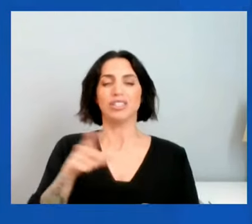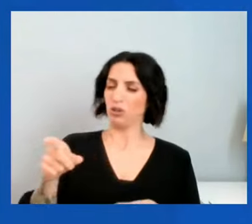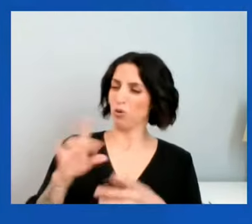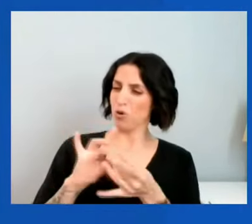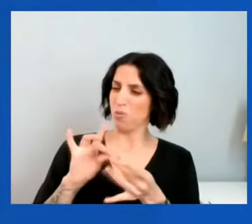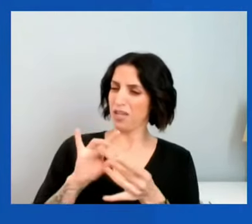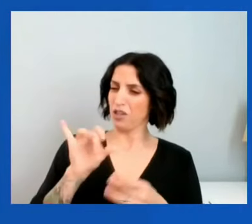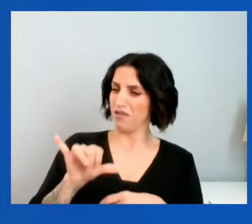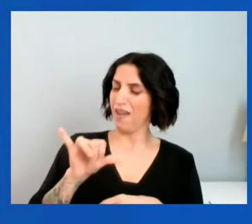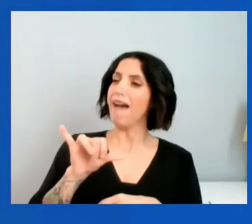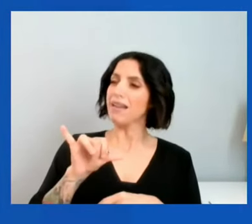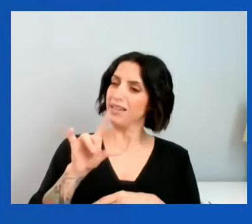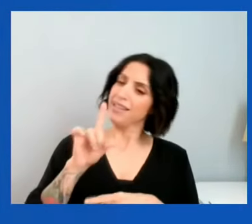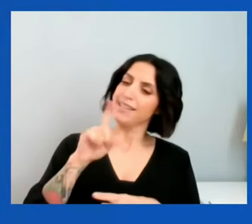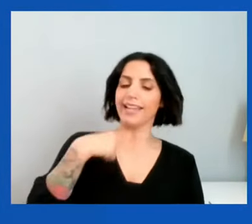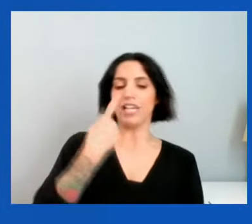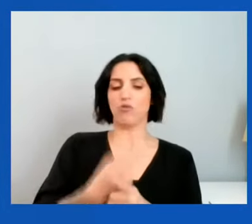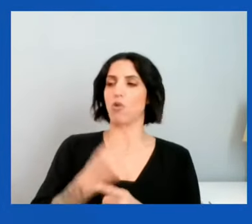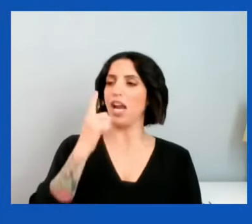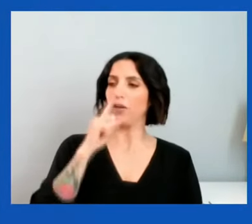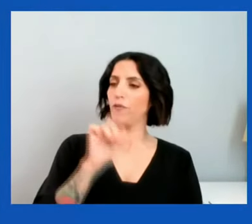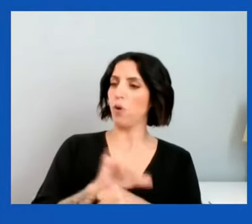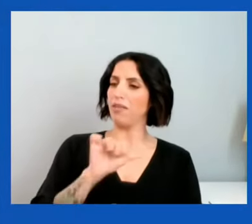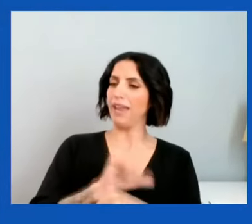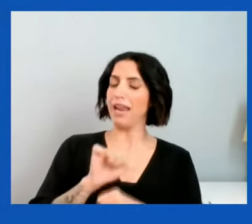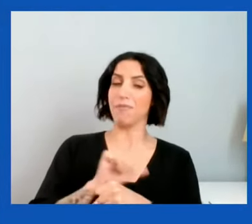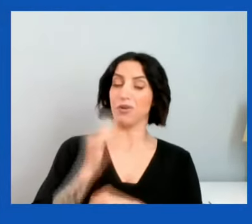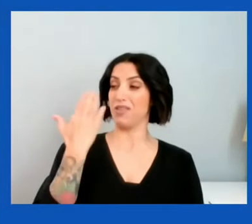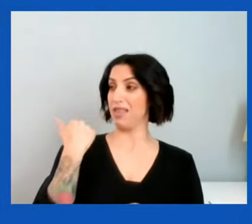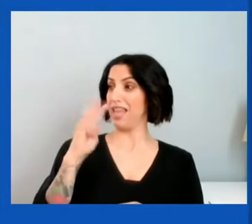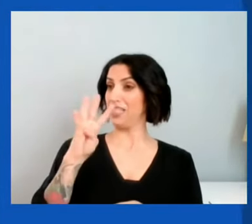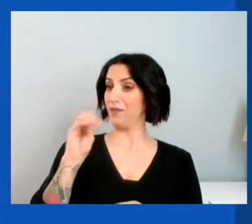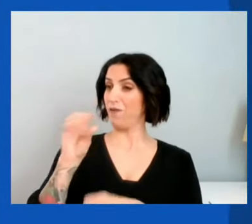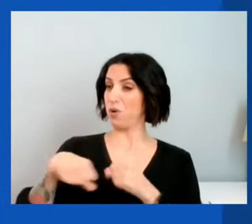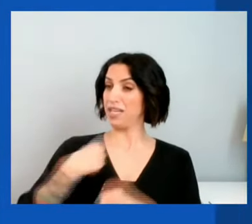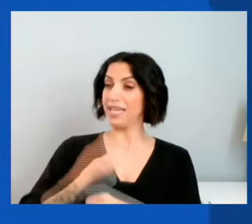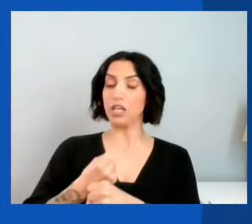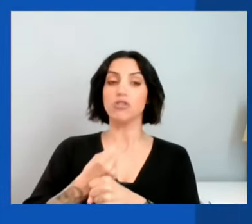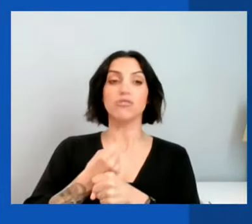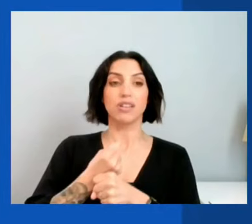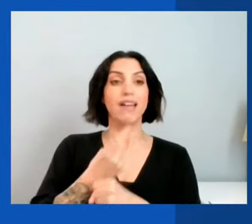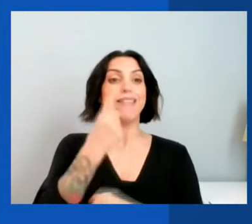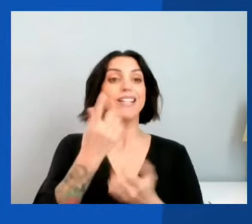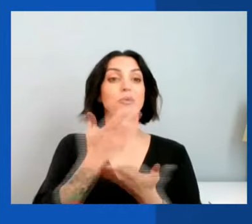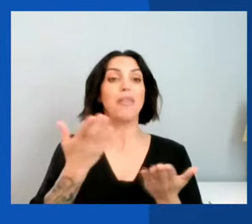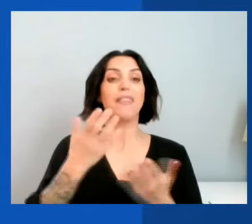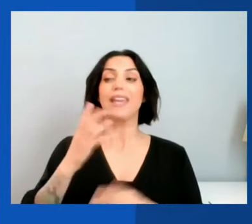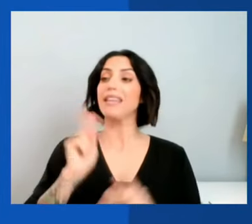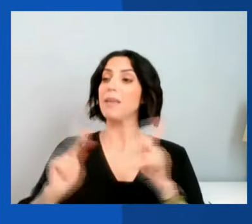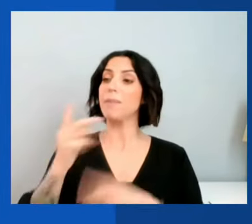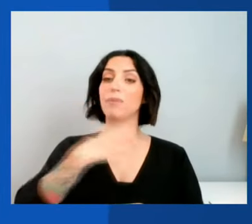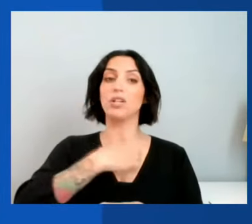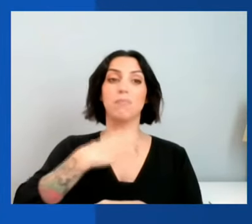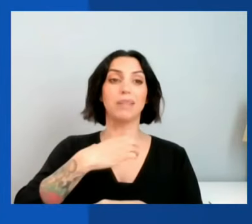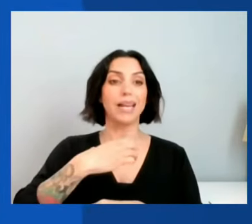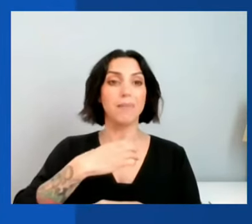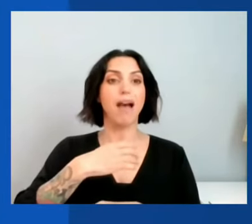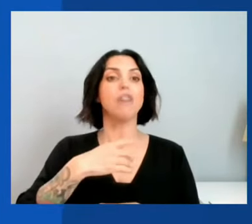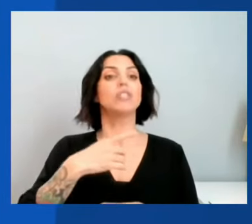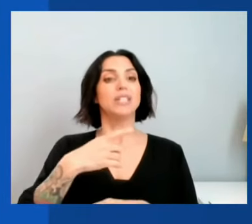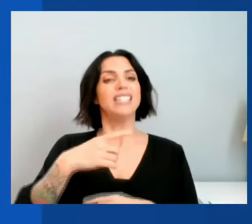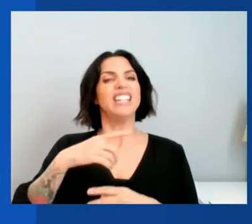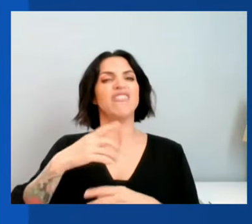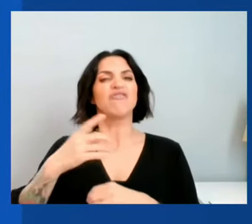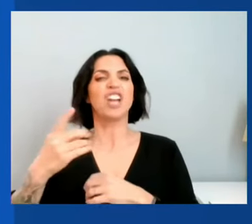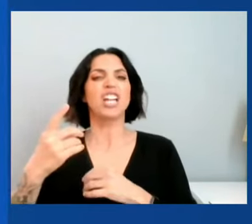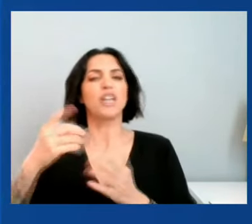for labor, which, of course, you know, over the last 40 years has been one of the things that a lot of folks have complained about in rich countries, you know, that